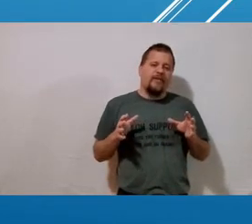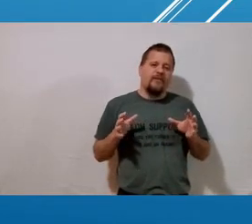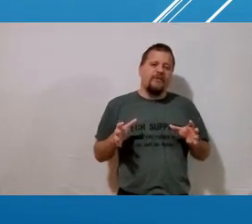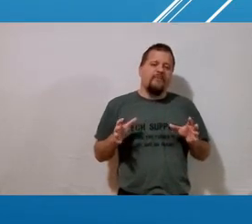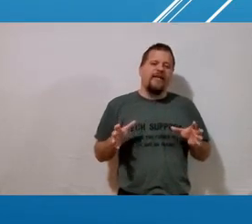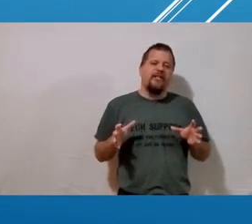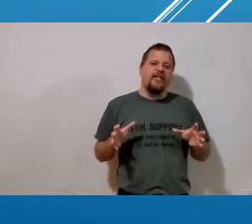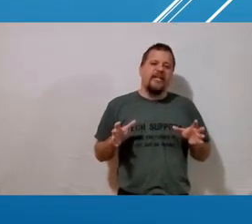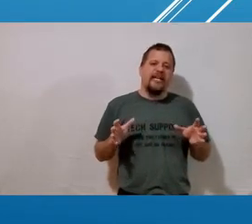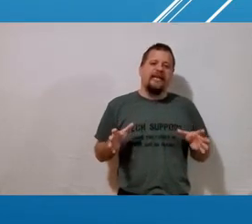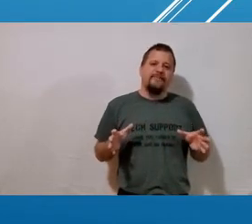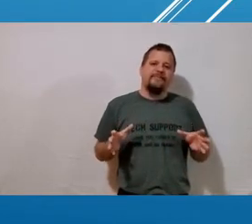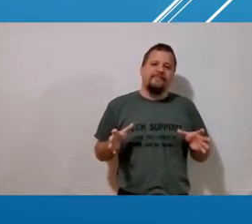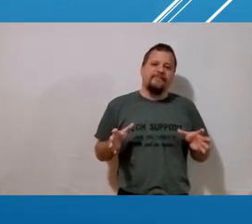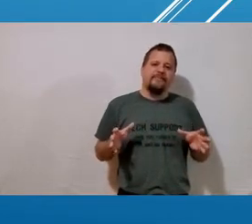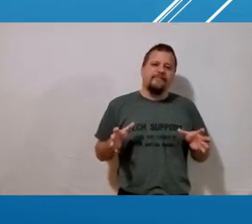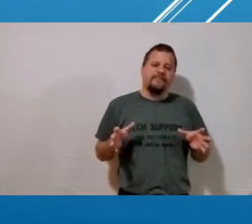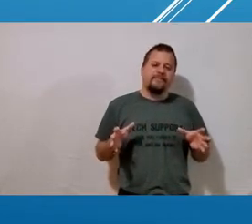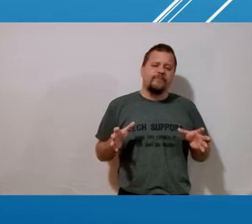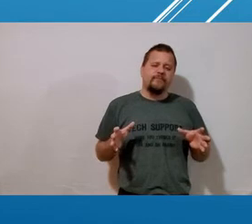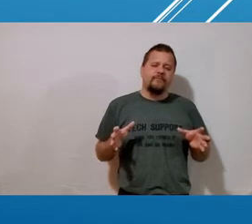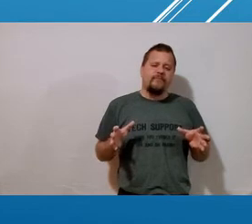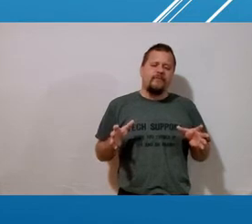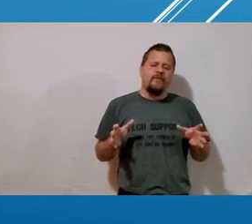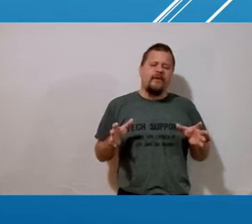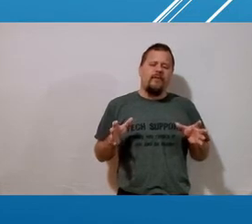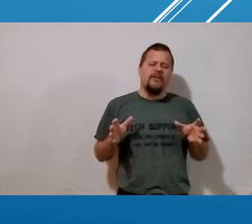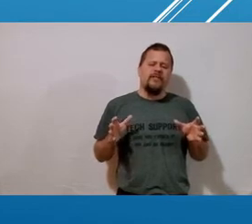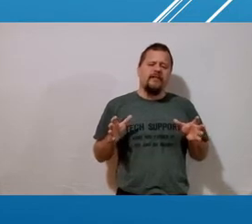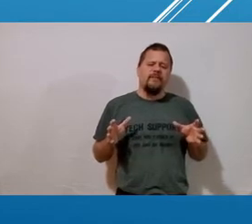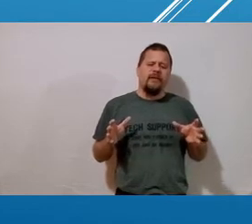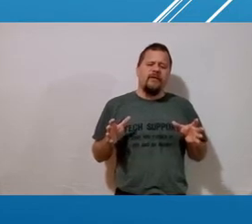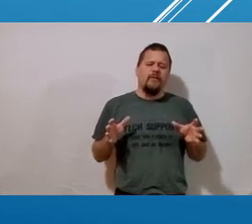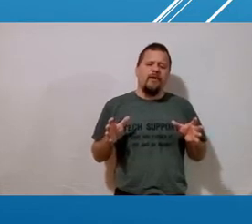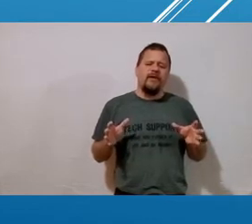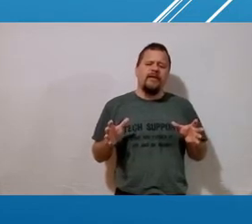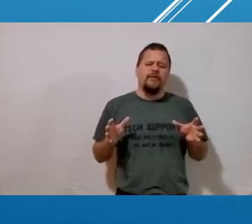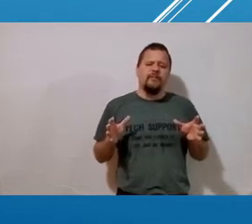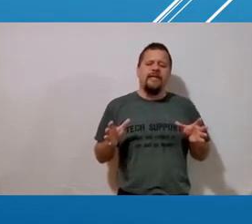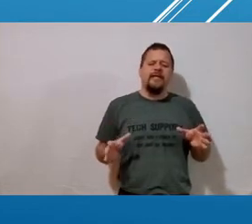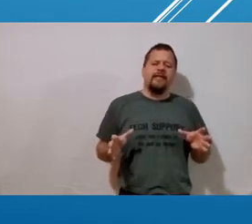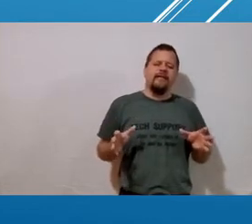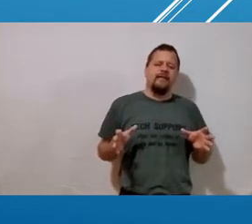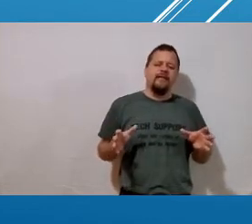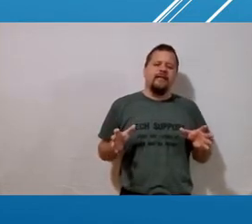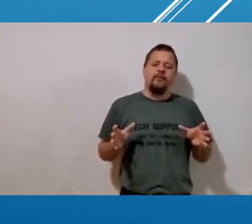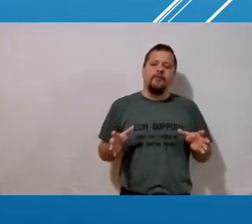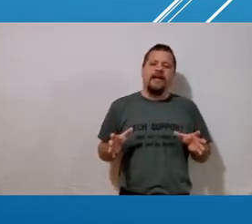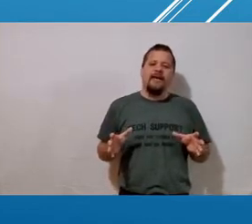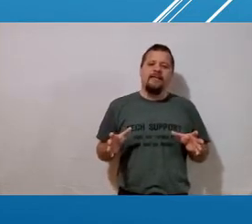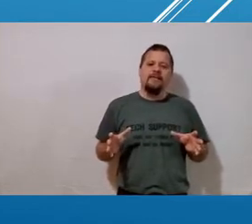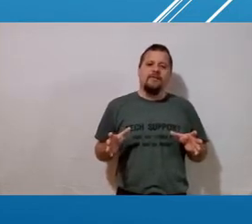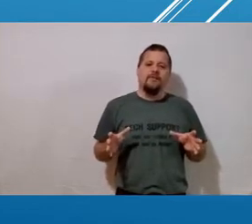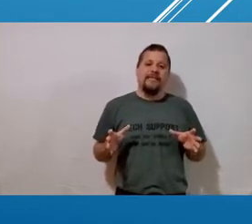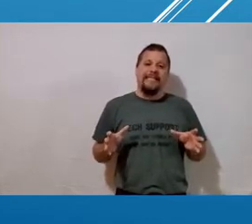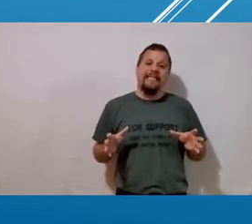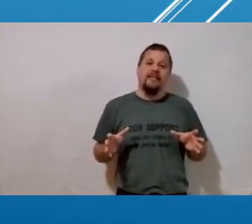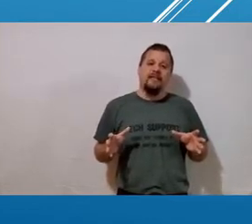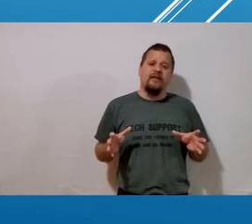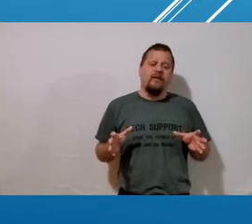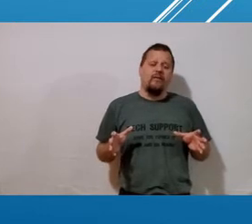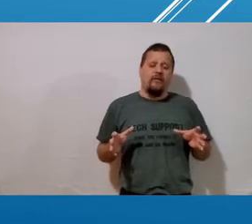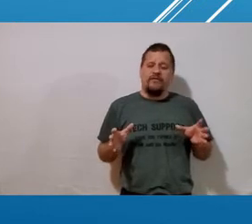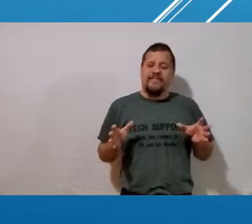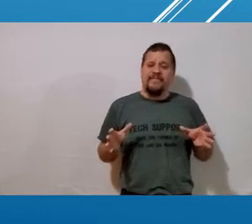i want you to use your imagination again and i want you to think about walking into a meeting that you've been asked to